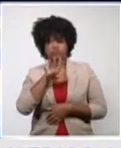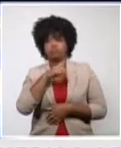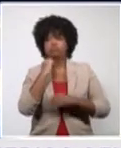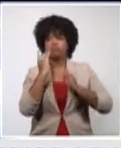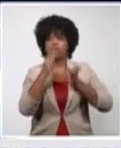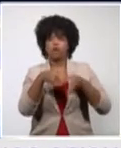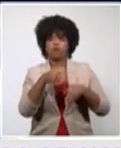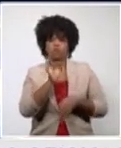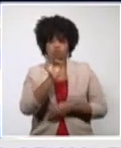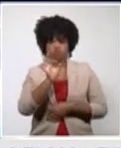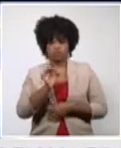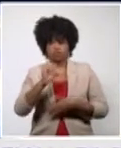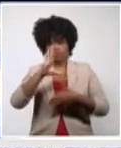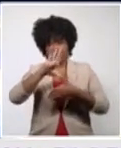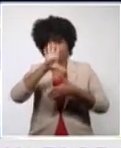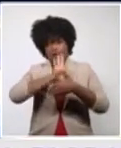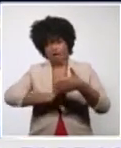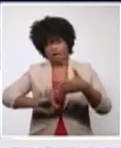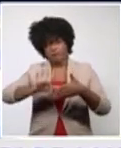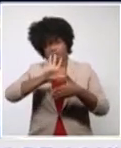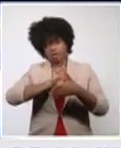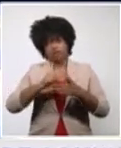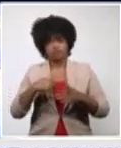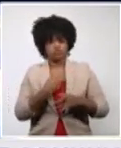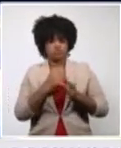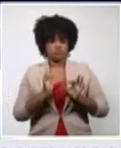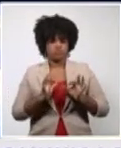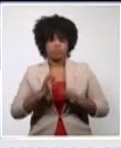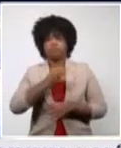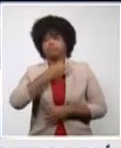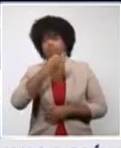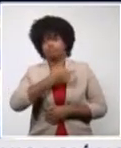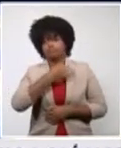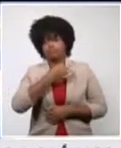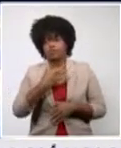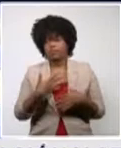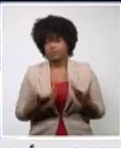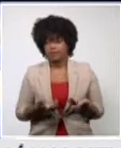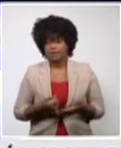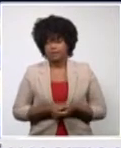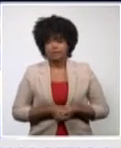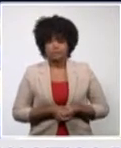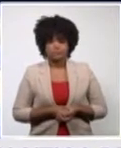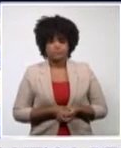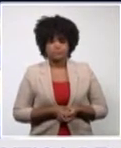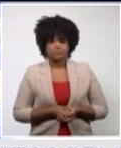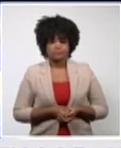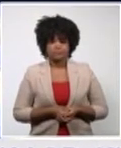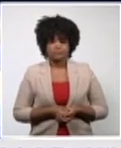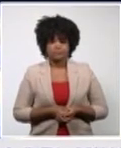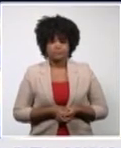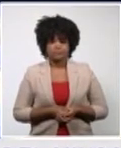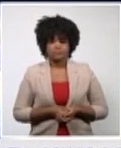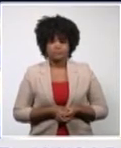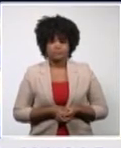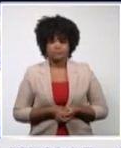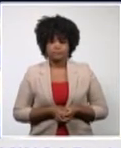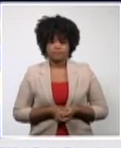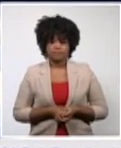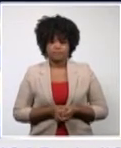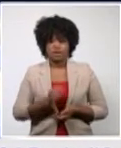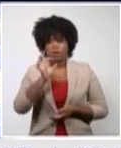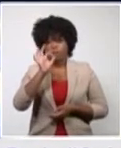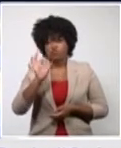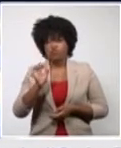on the high lethality rate that Mexico has with 10.59%,